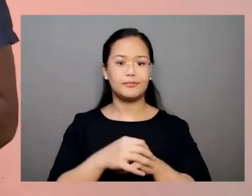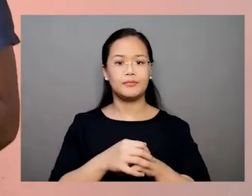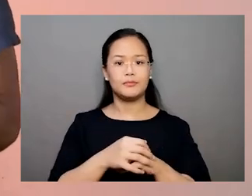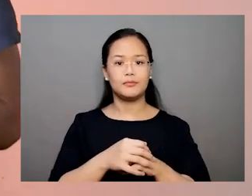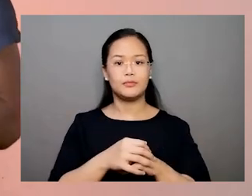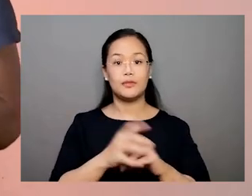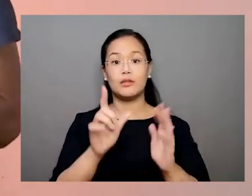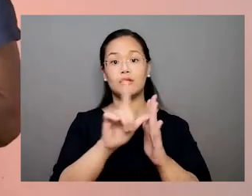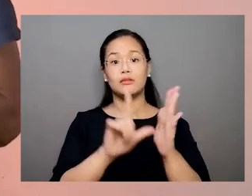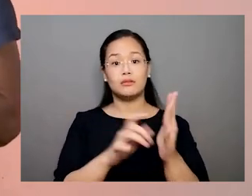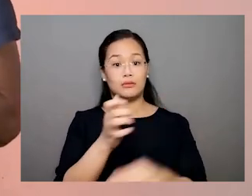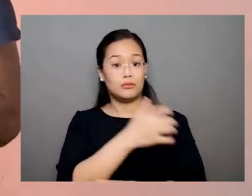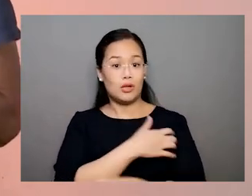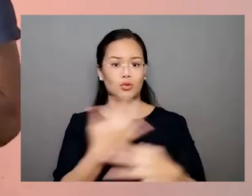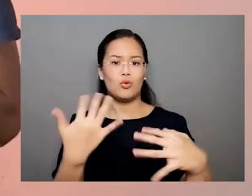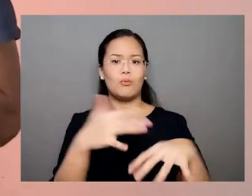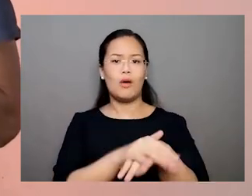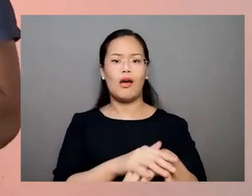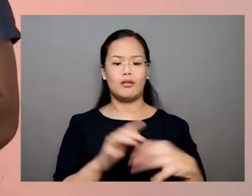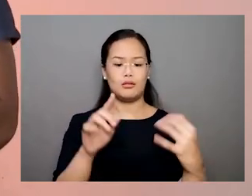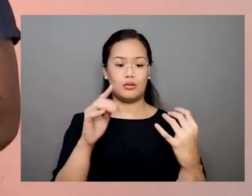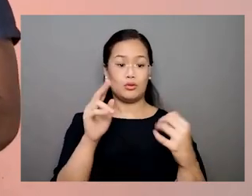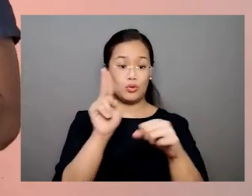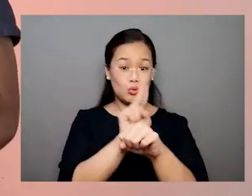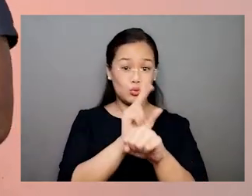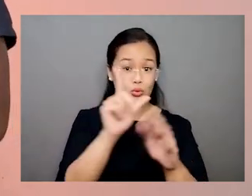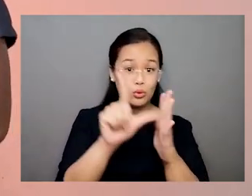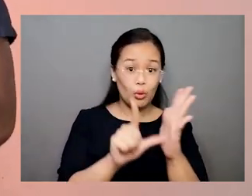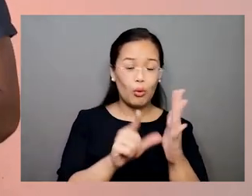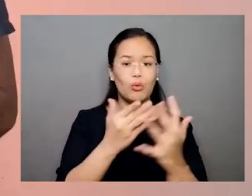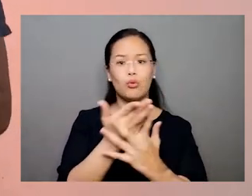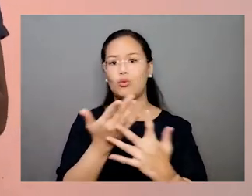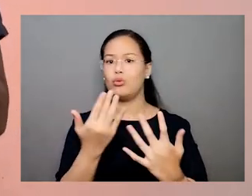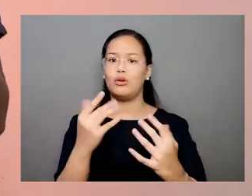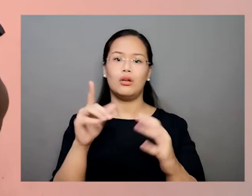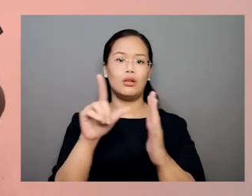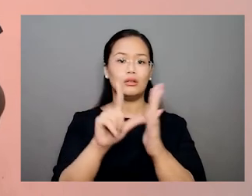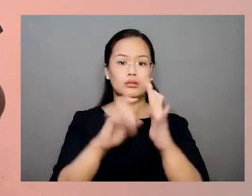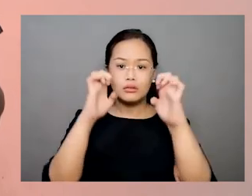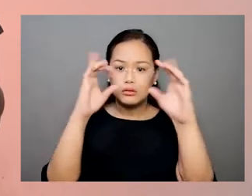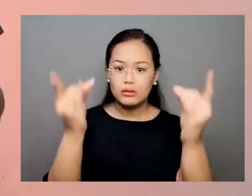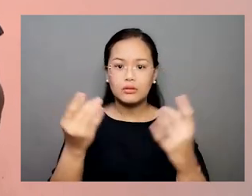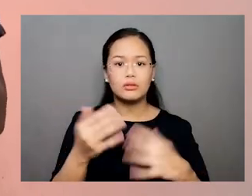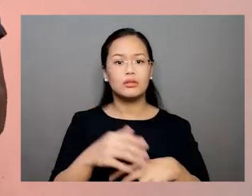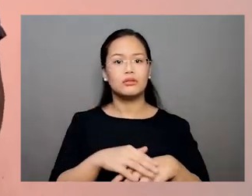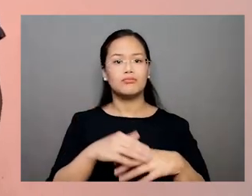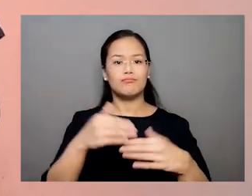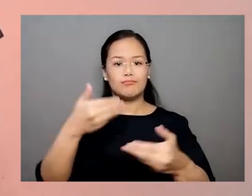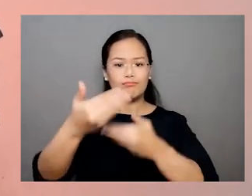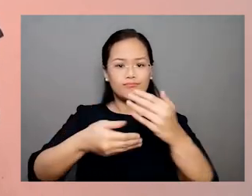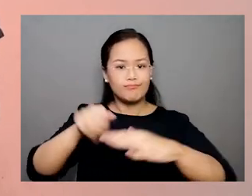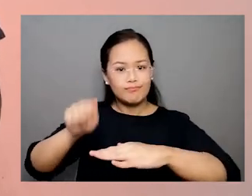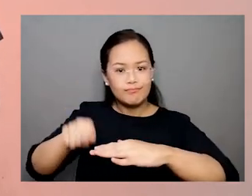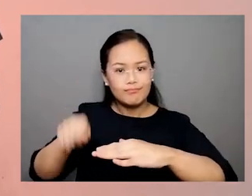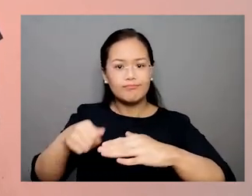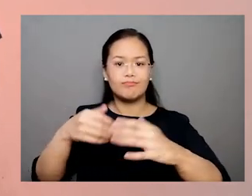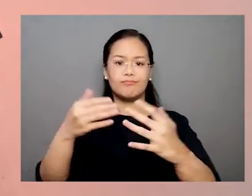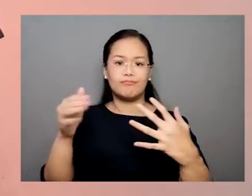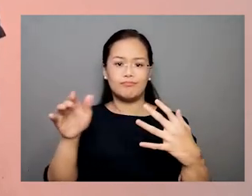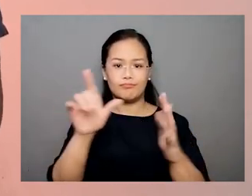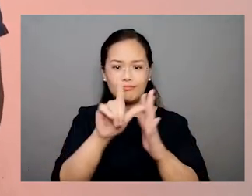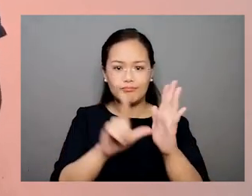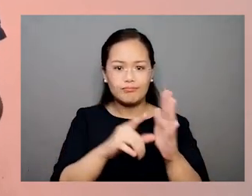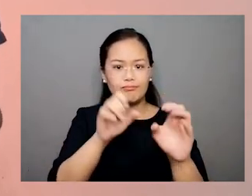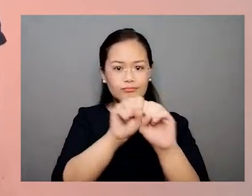in practices. Legal empowerment combines the use of the law through legal education, litigation,